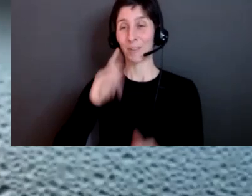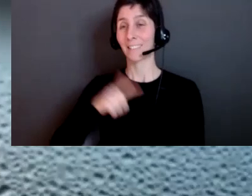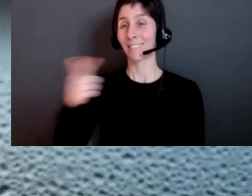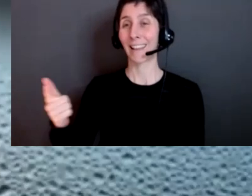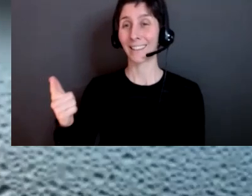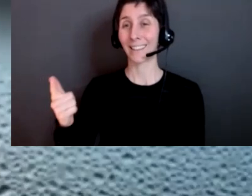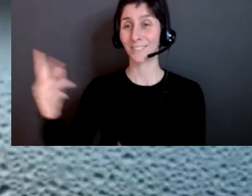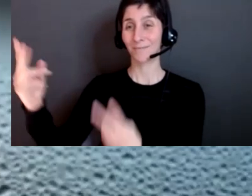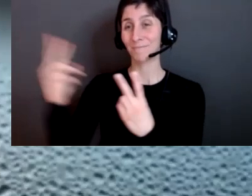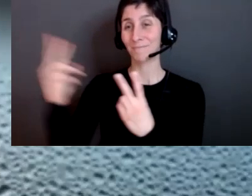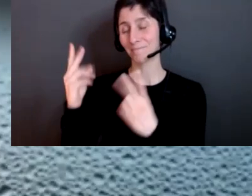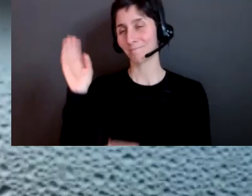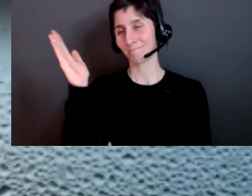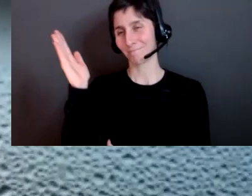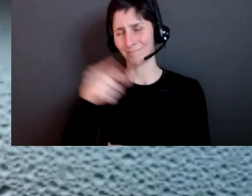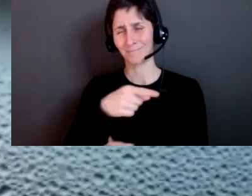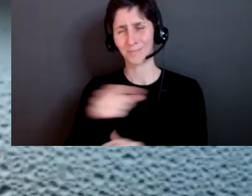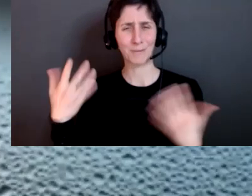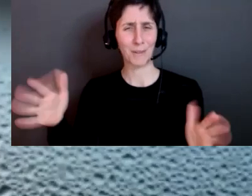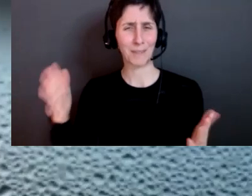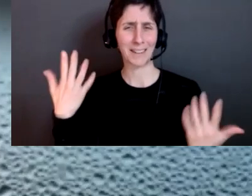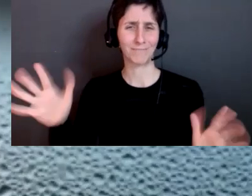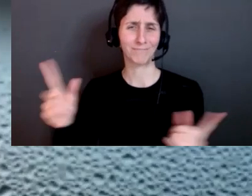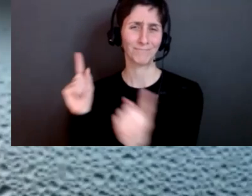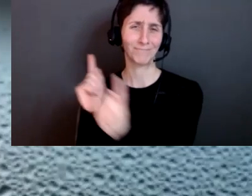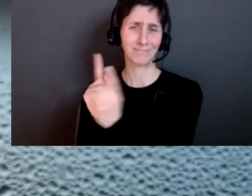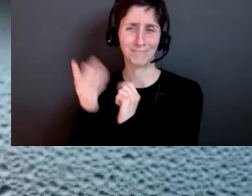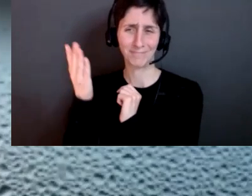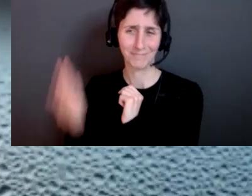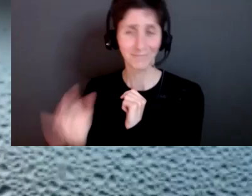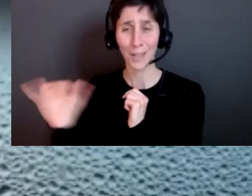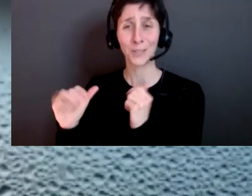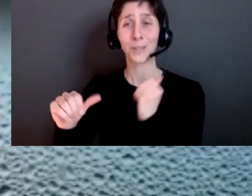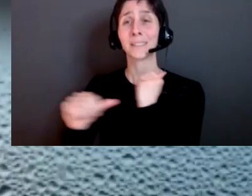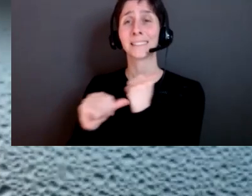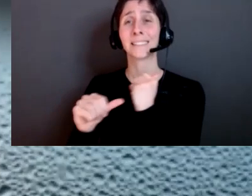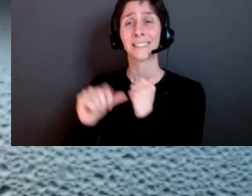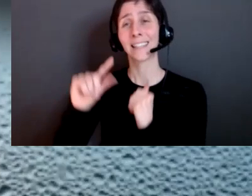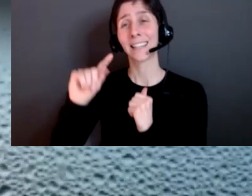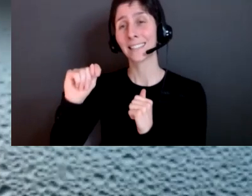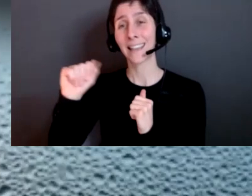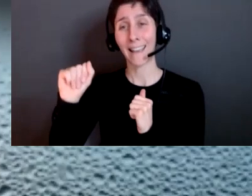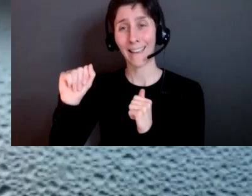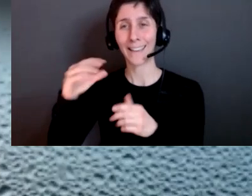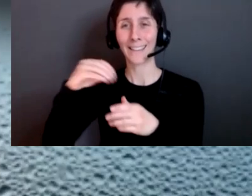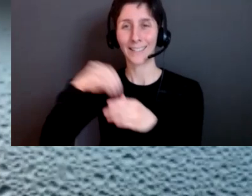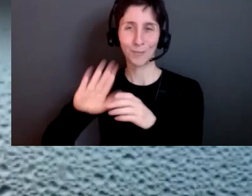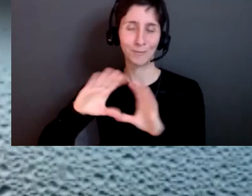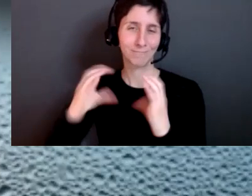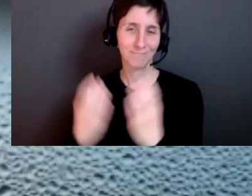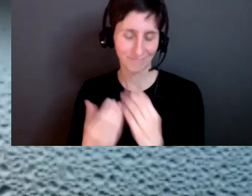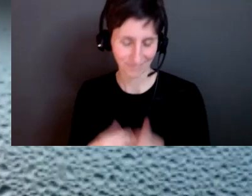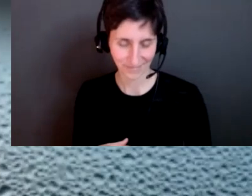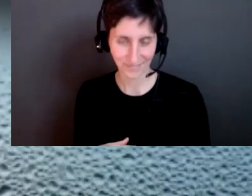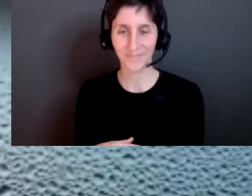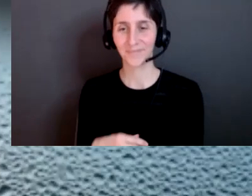speaker whom you all know already because she's also a ta in your section uh and